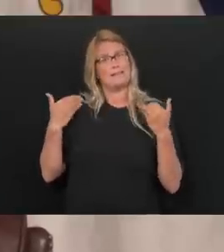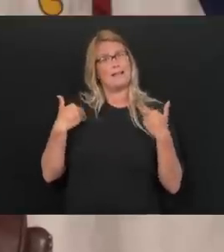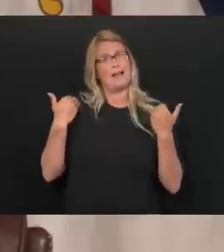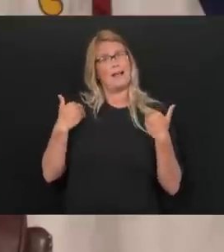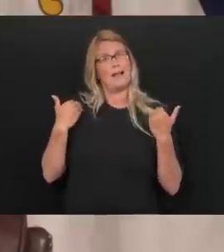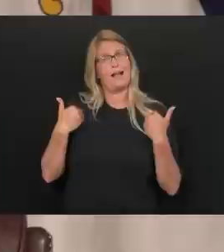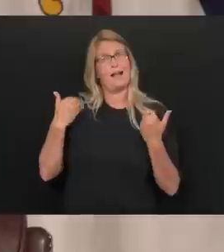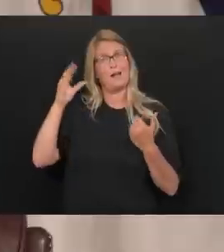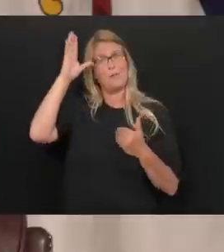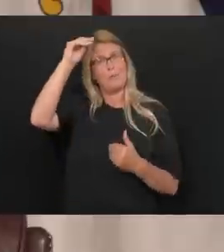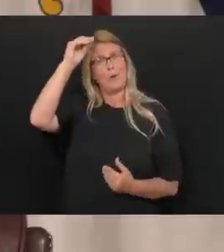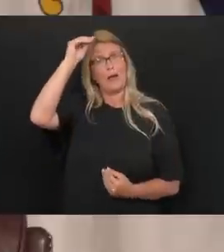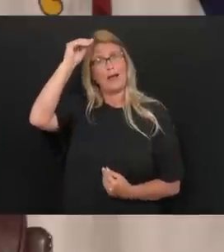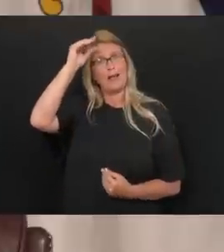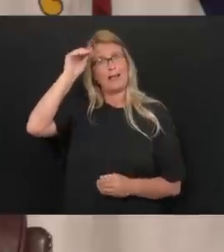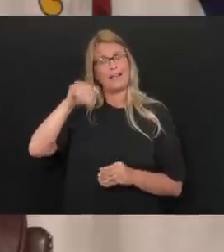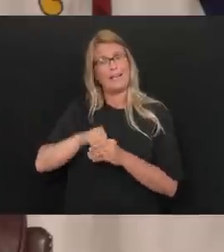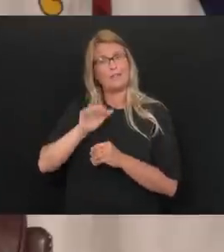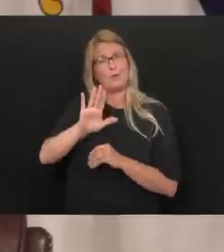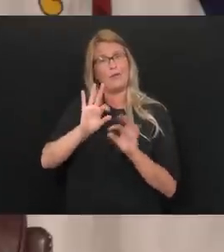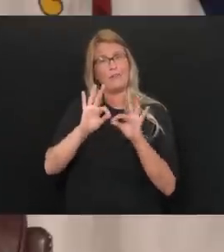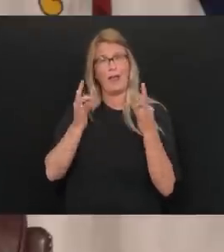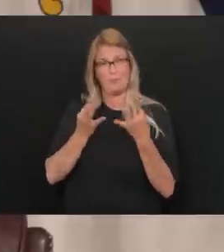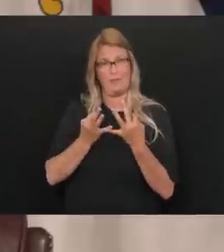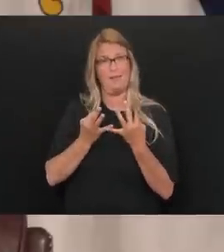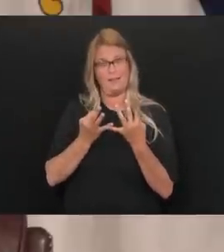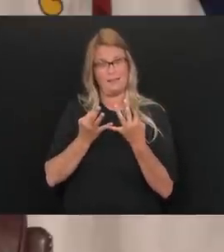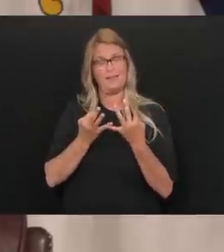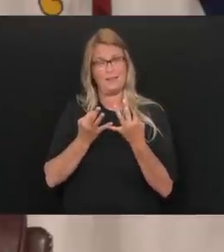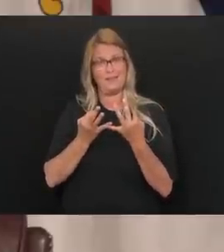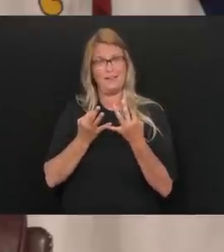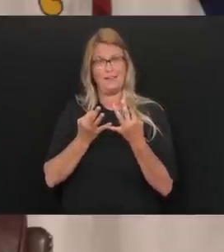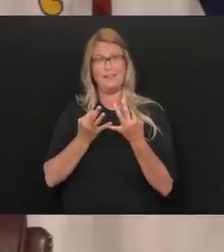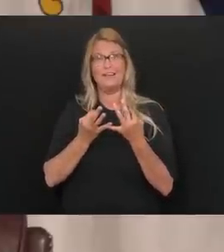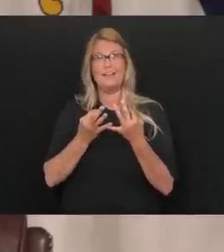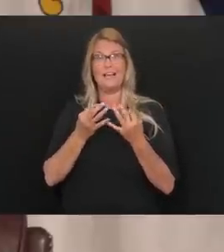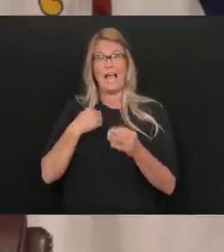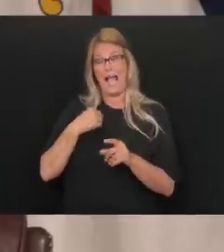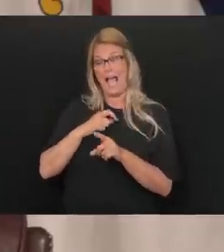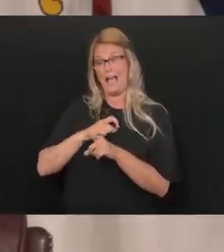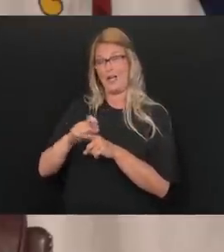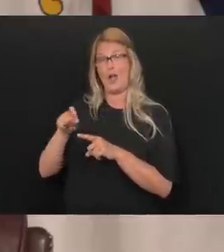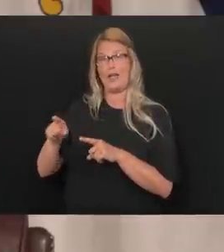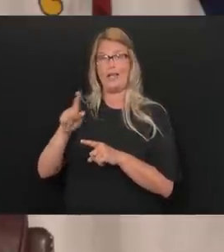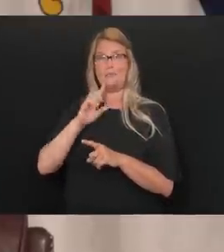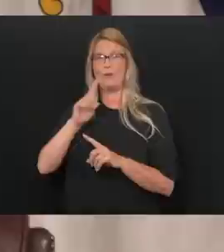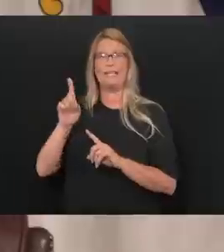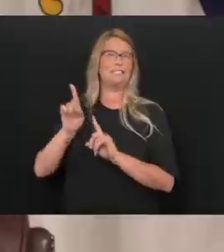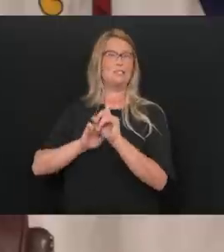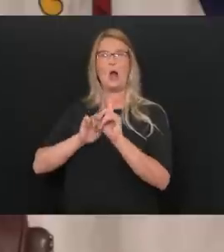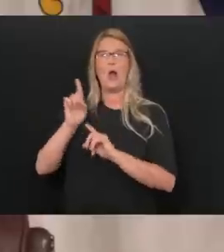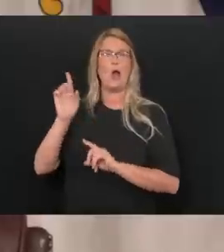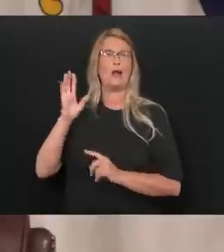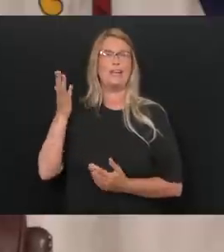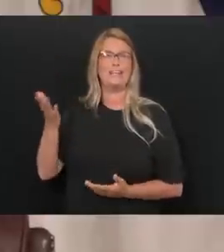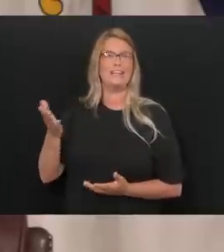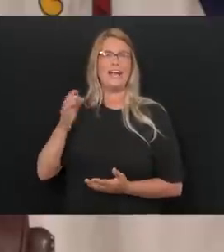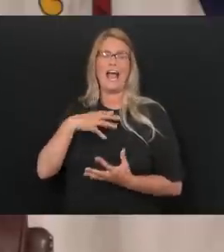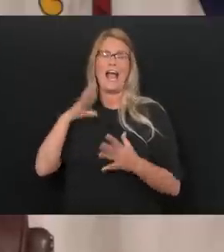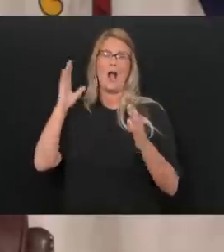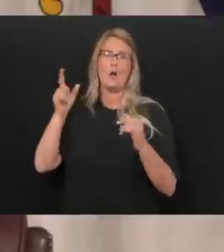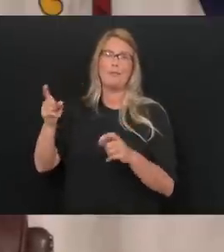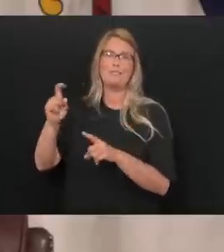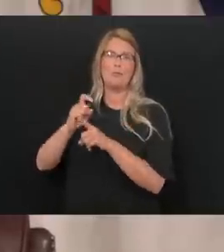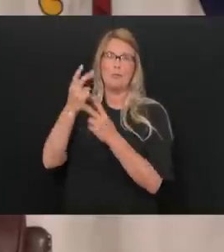young kid in your, your, in your family. So, uh, I, I called Landon a superstar. I hope to goodness he's still listening and